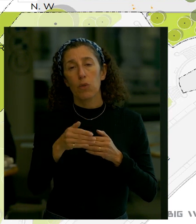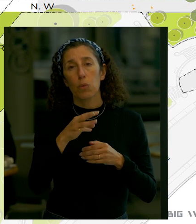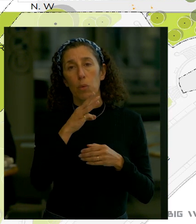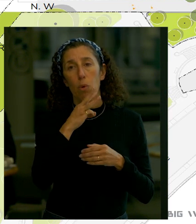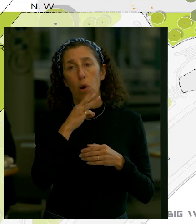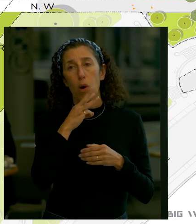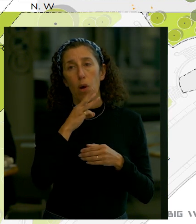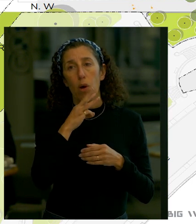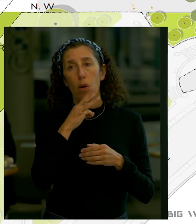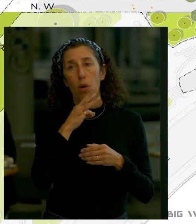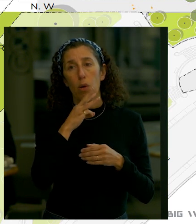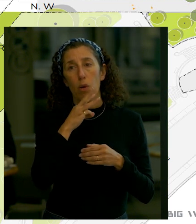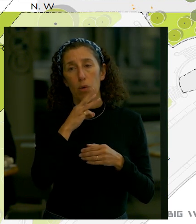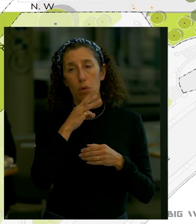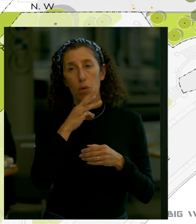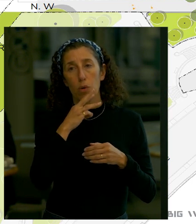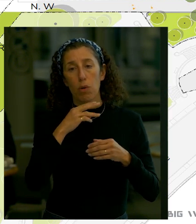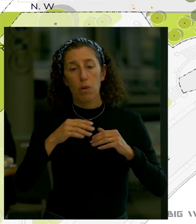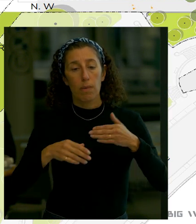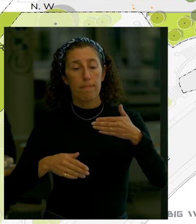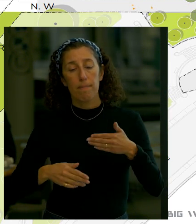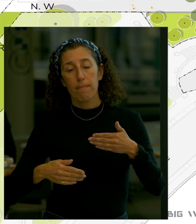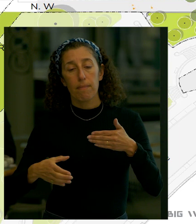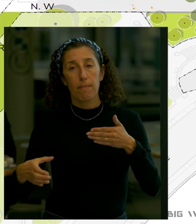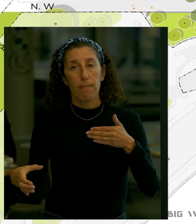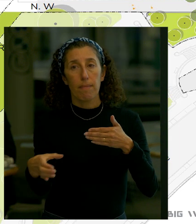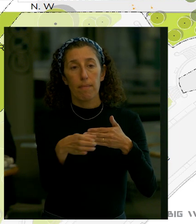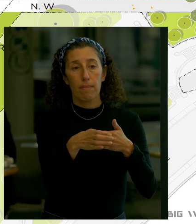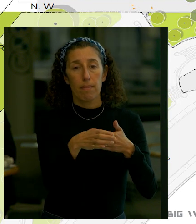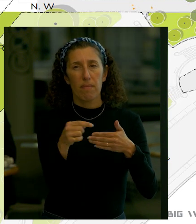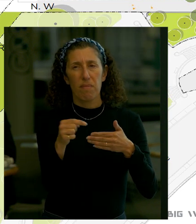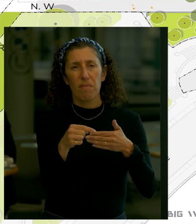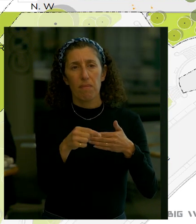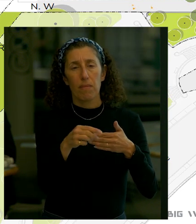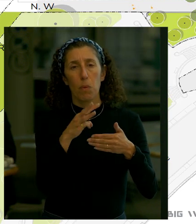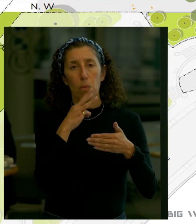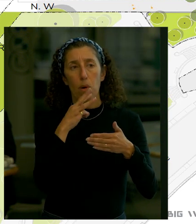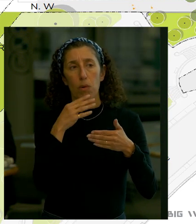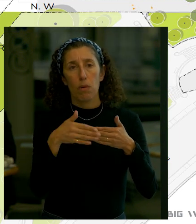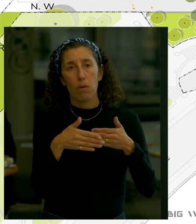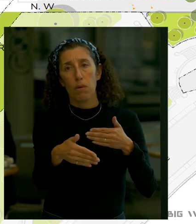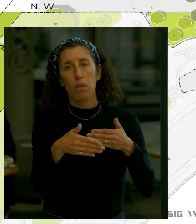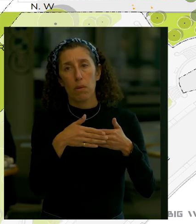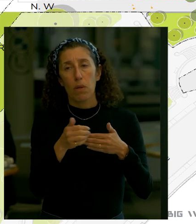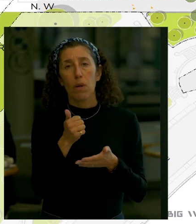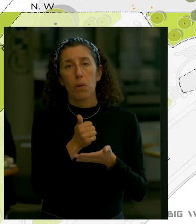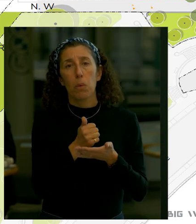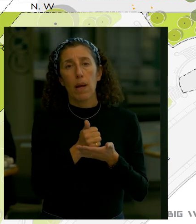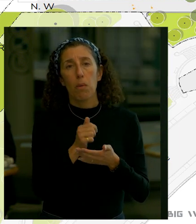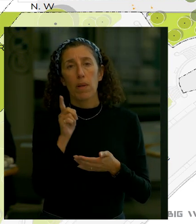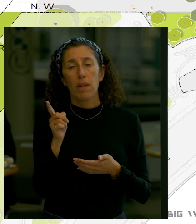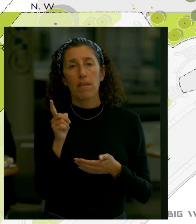as a cantilevered platform and that extension is designed to help this particular reach be more